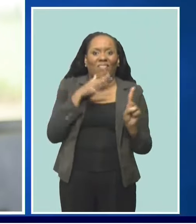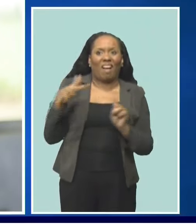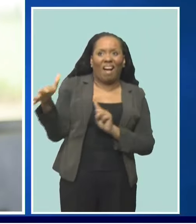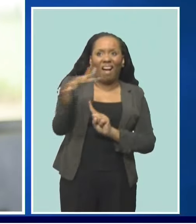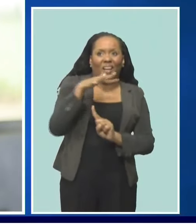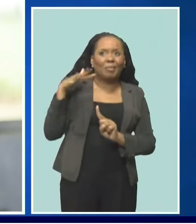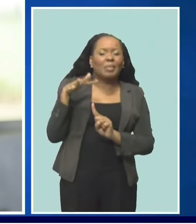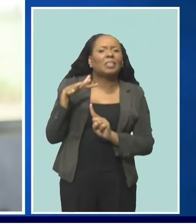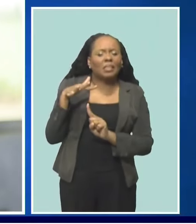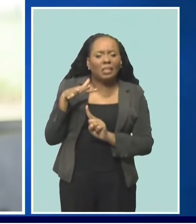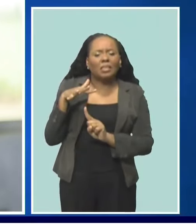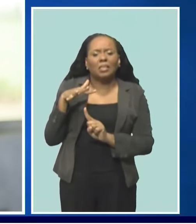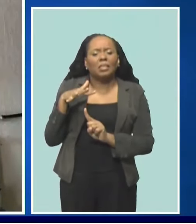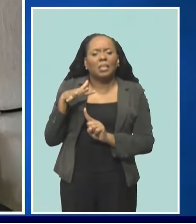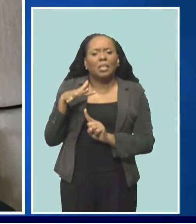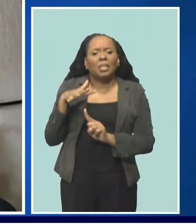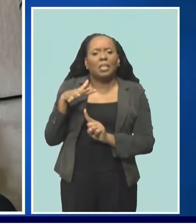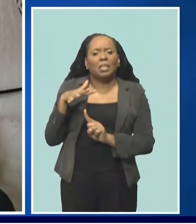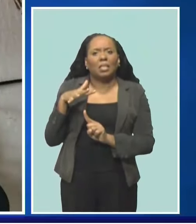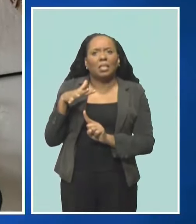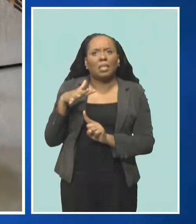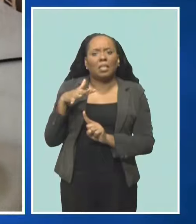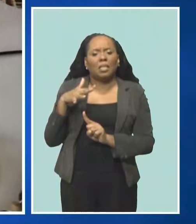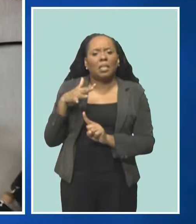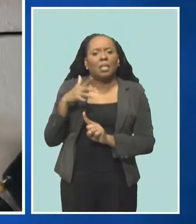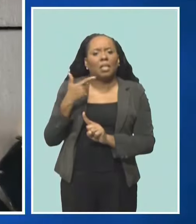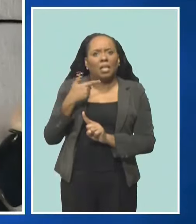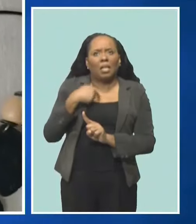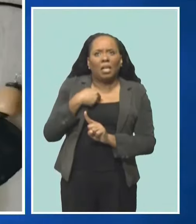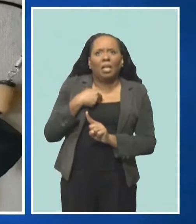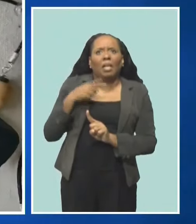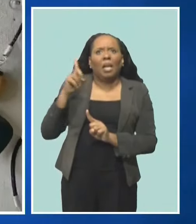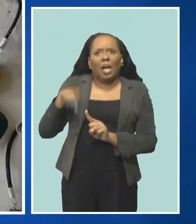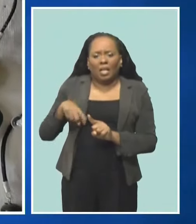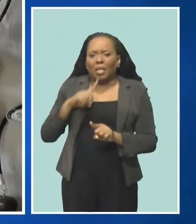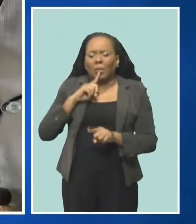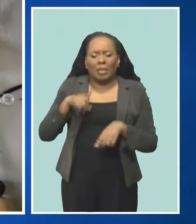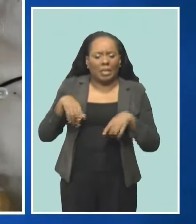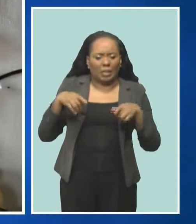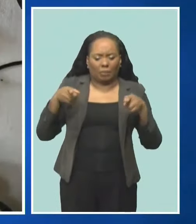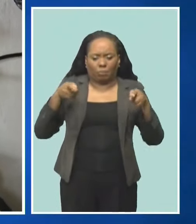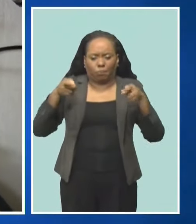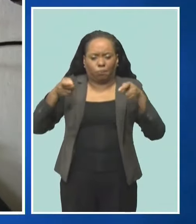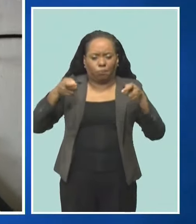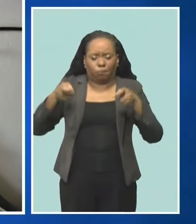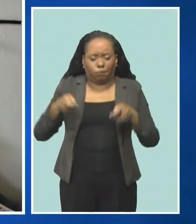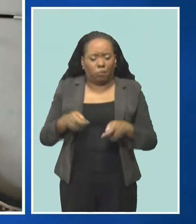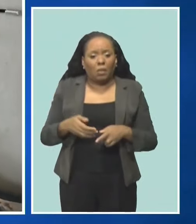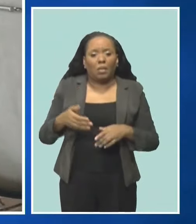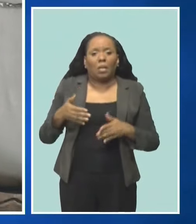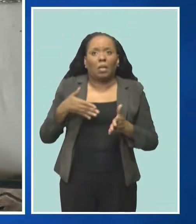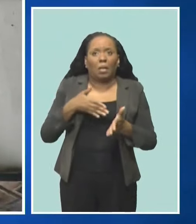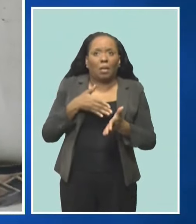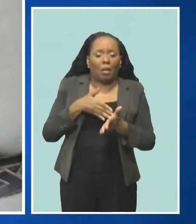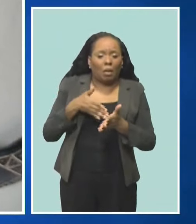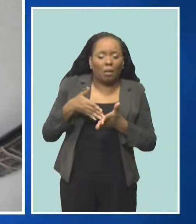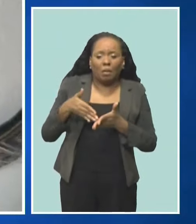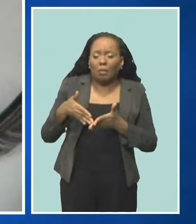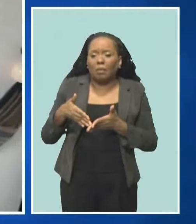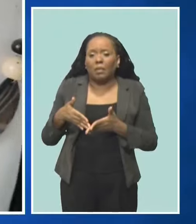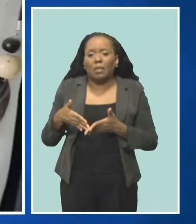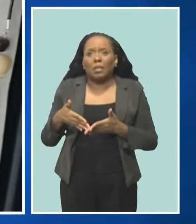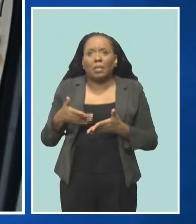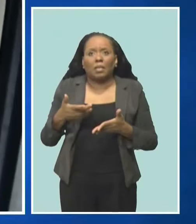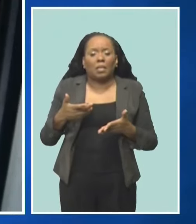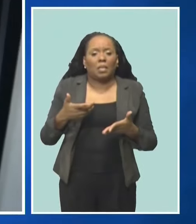as well where I had to impose myself some kind of ways. Very often I had the feeling that there was